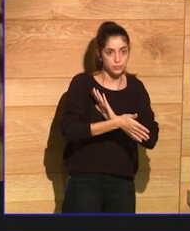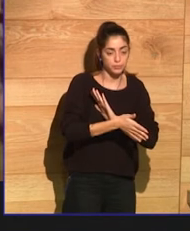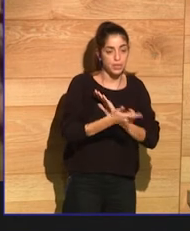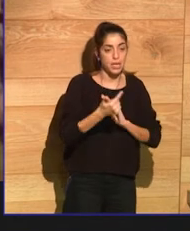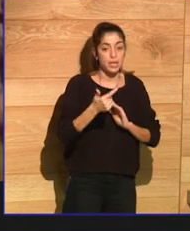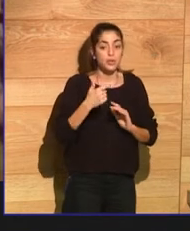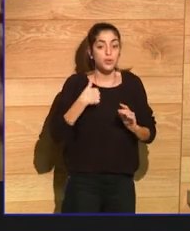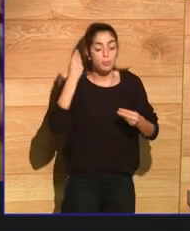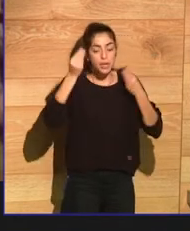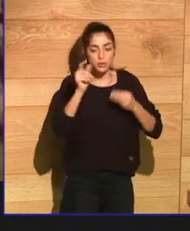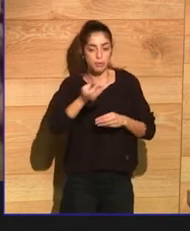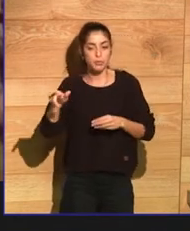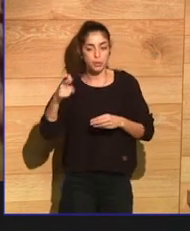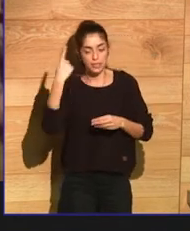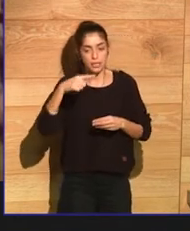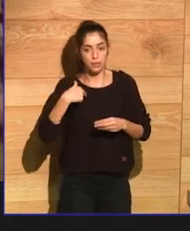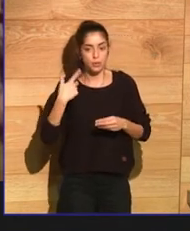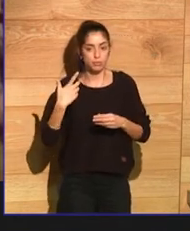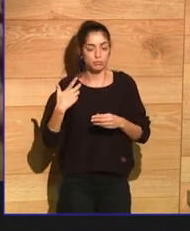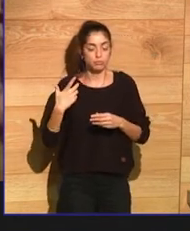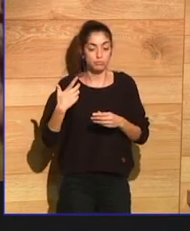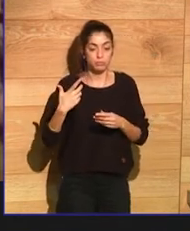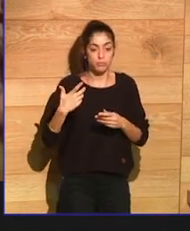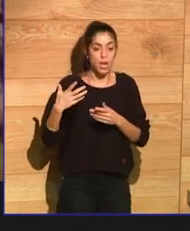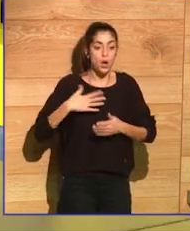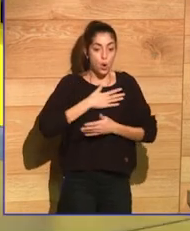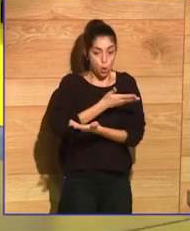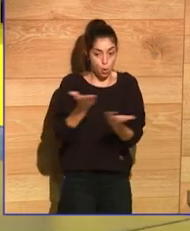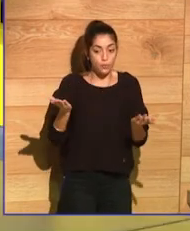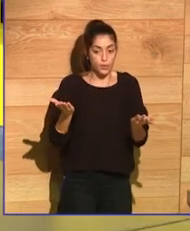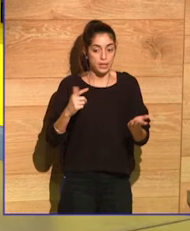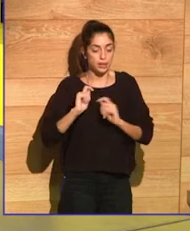story and not to turn it into something else. Mr.